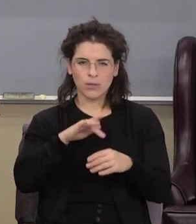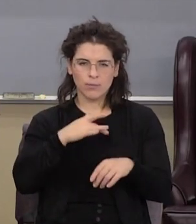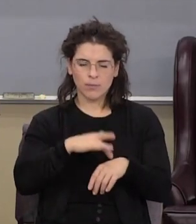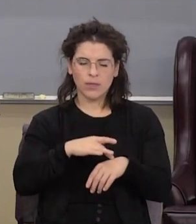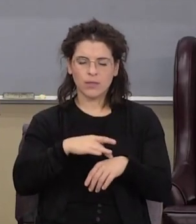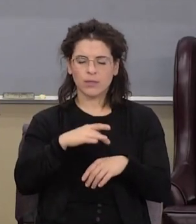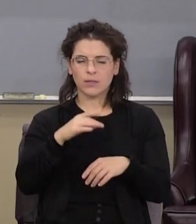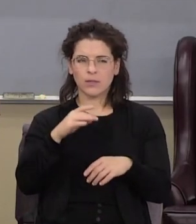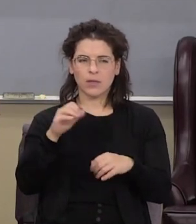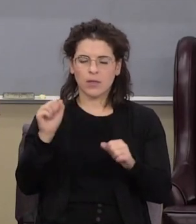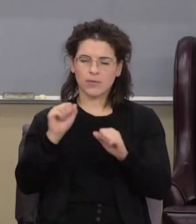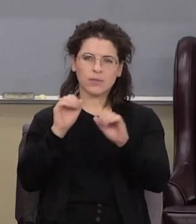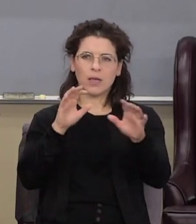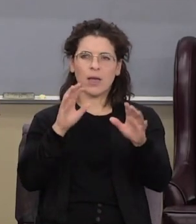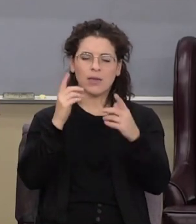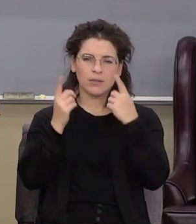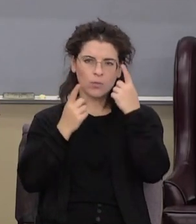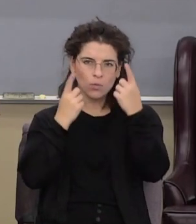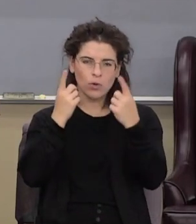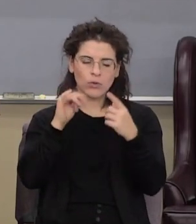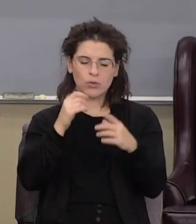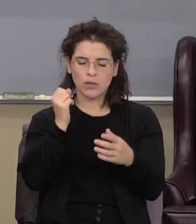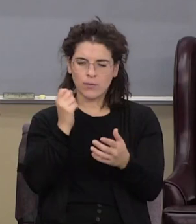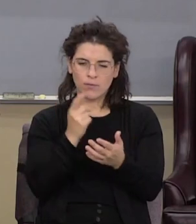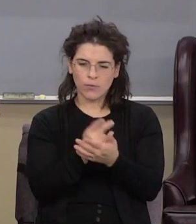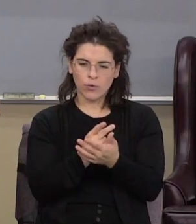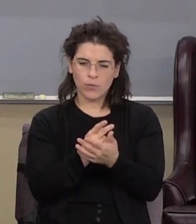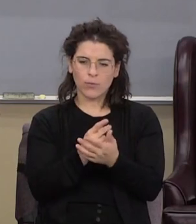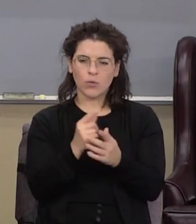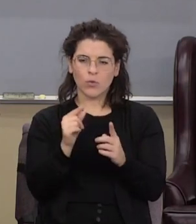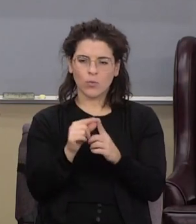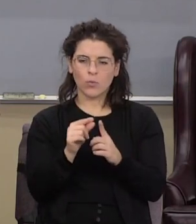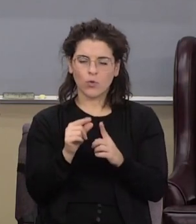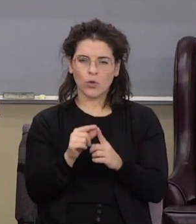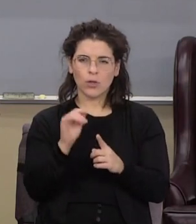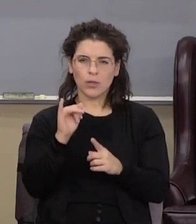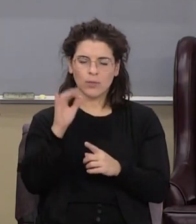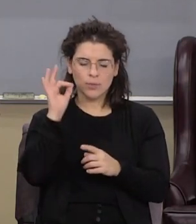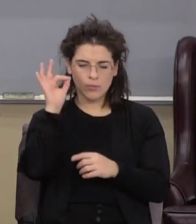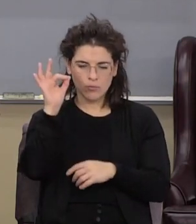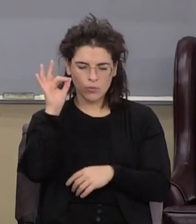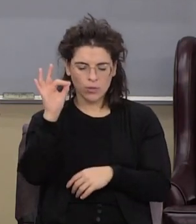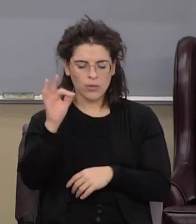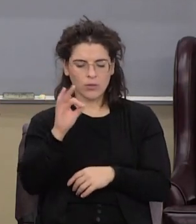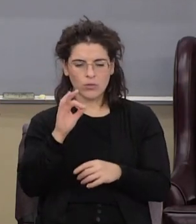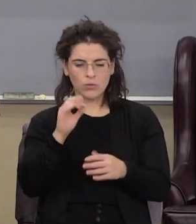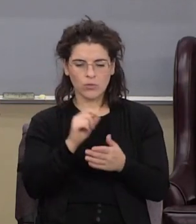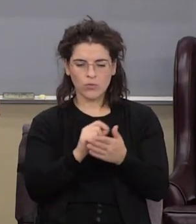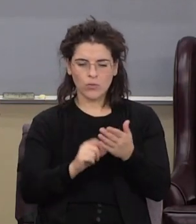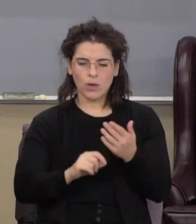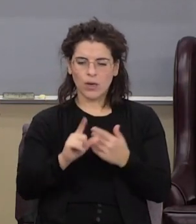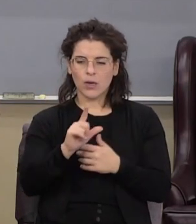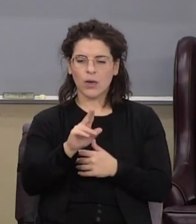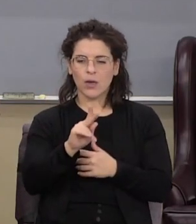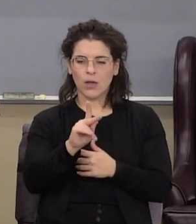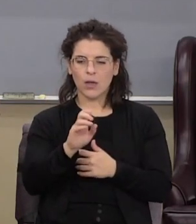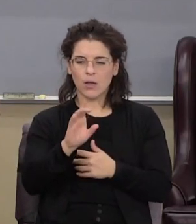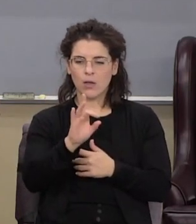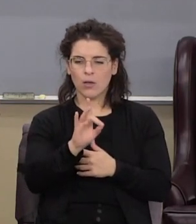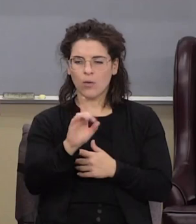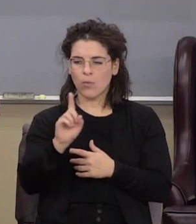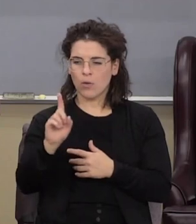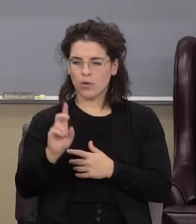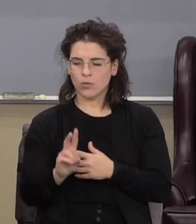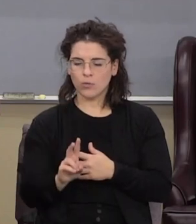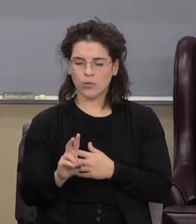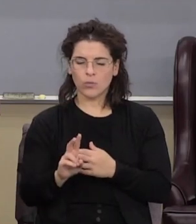signs and wonders that confirm the word that's being preached if you write down Luke chapter 8 verse 1 and 2 he goes out